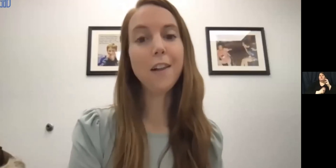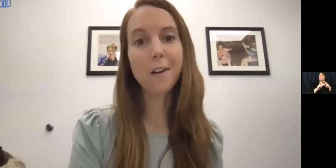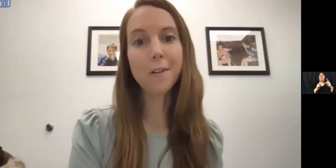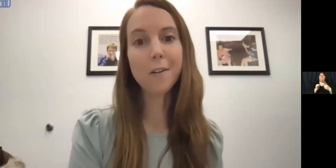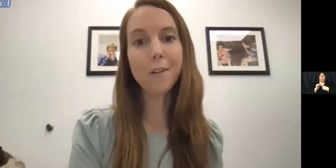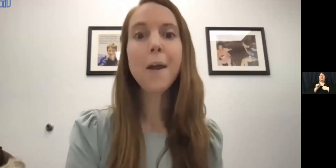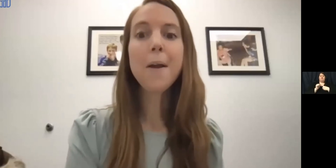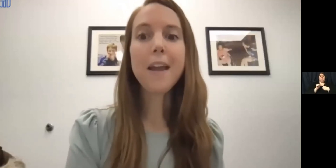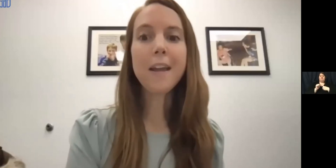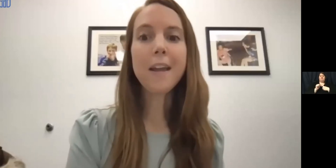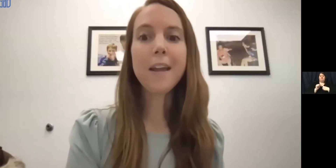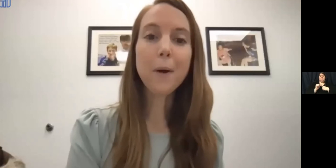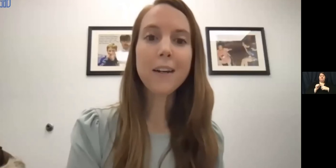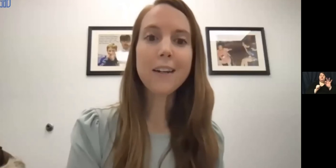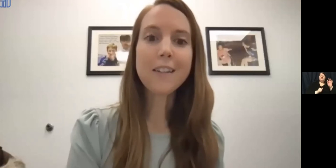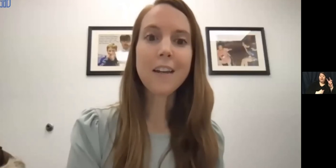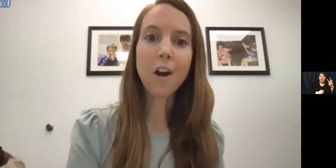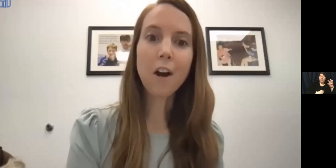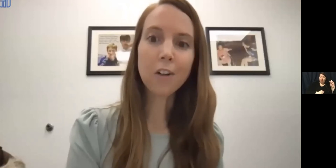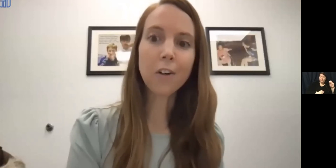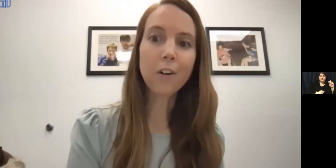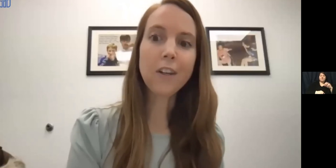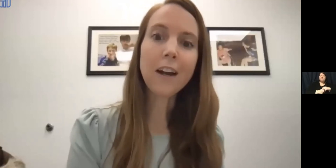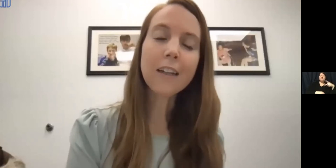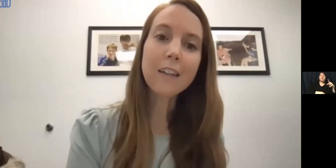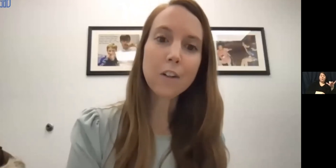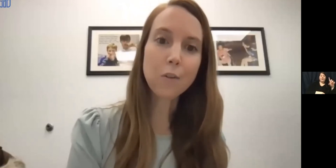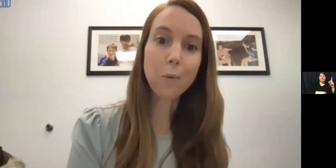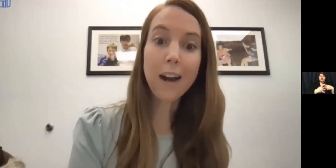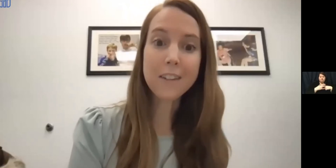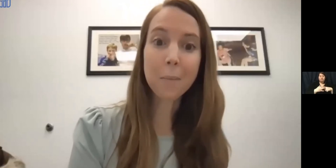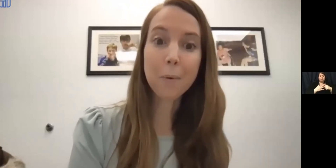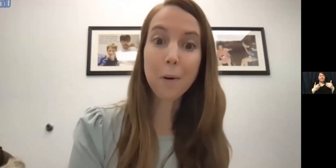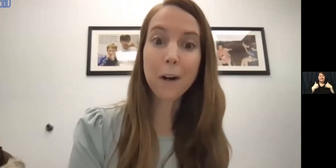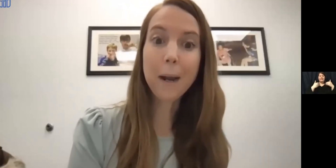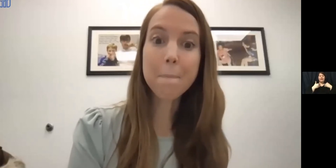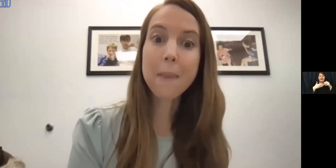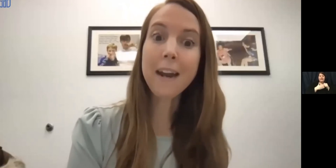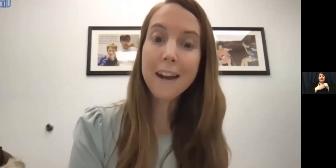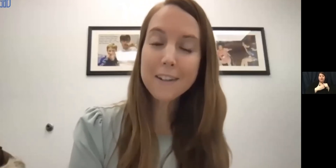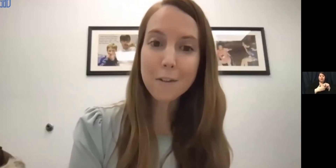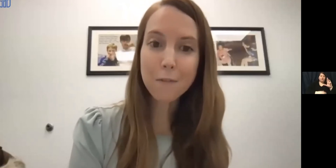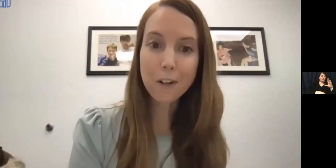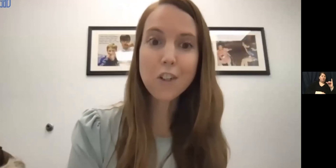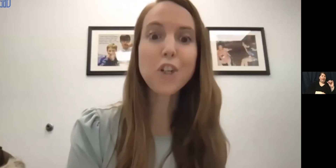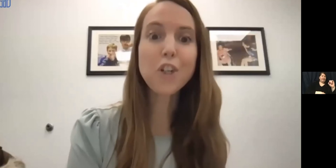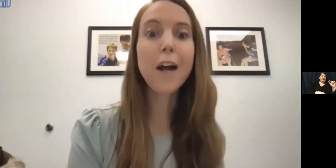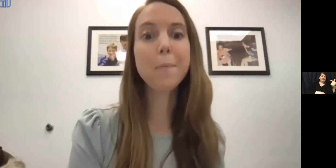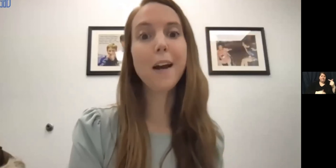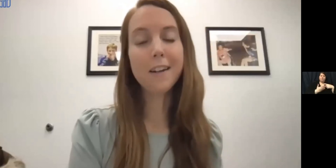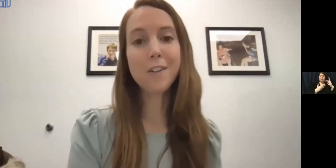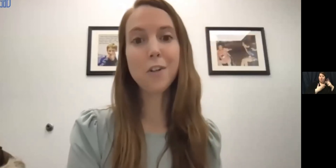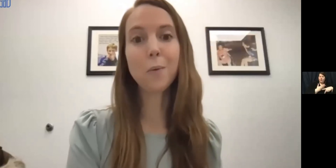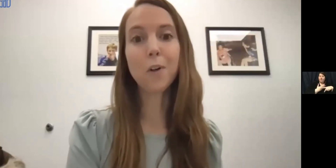fellows in PYD's inaugural Young Leaders Rising program. And as the first, she